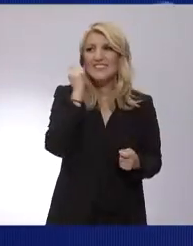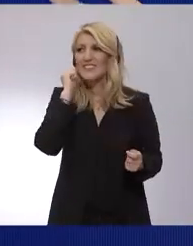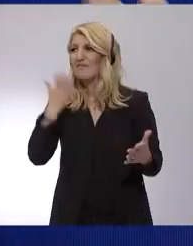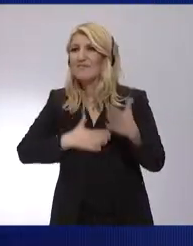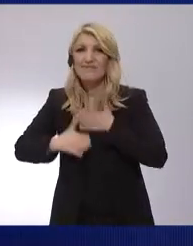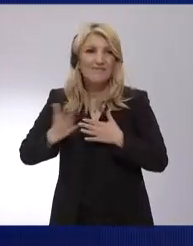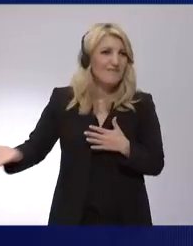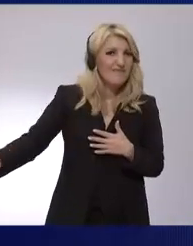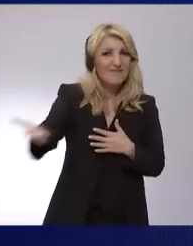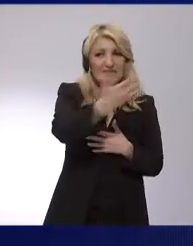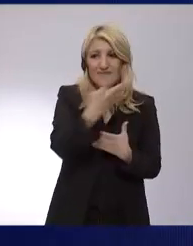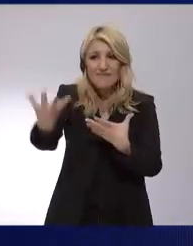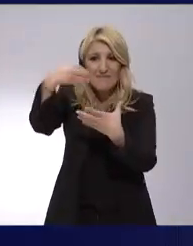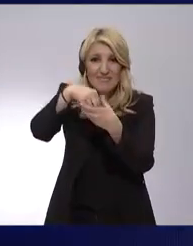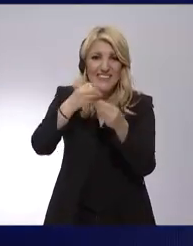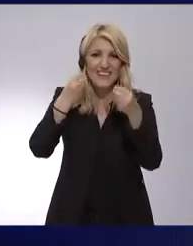Kalimera.